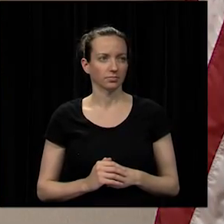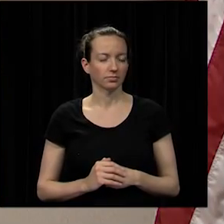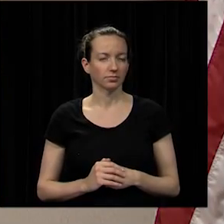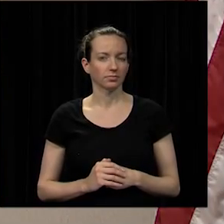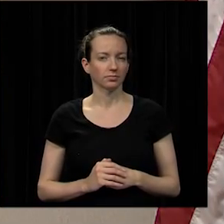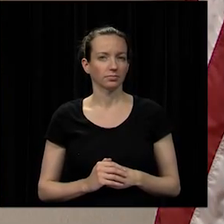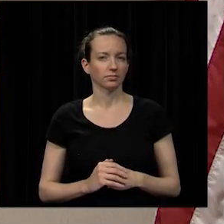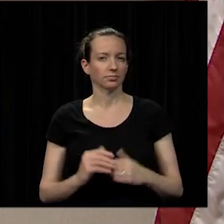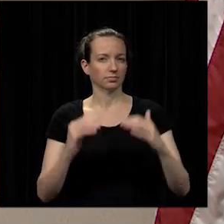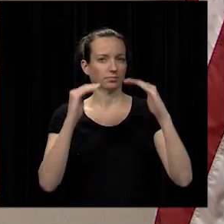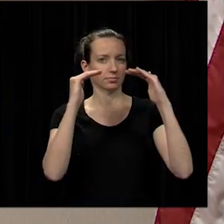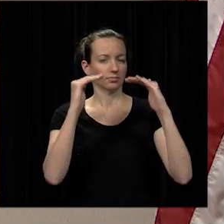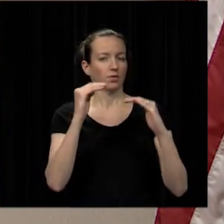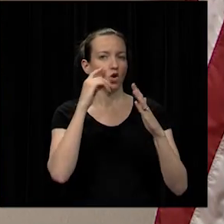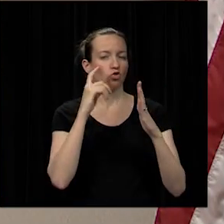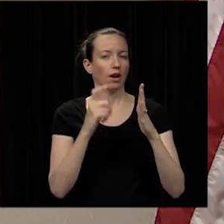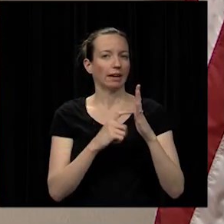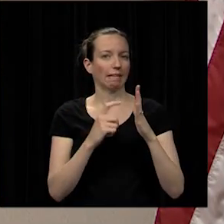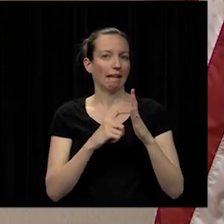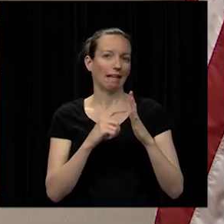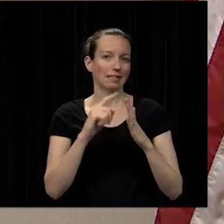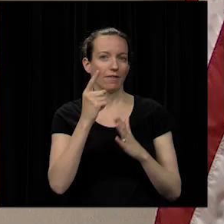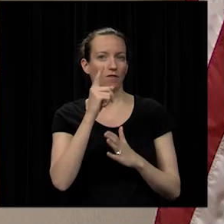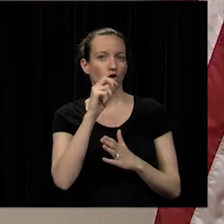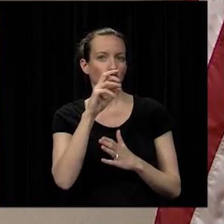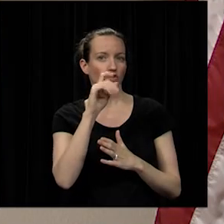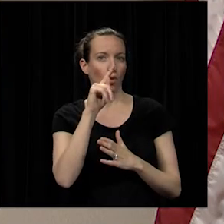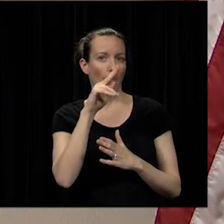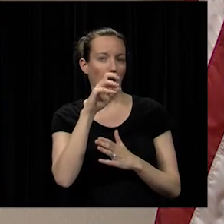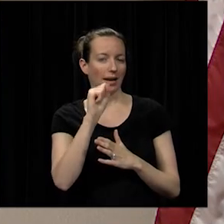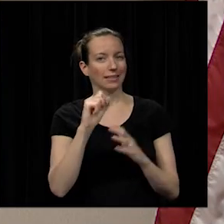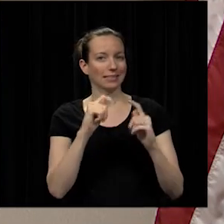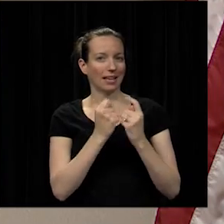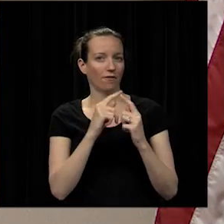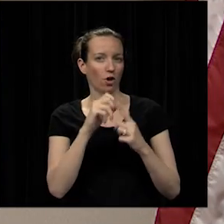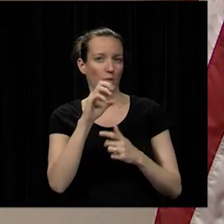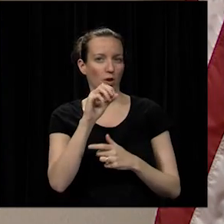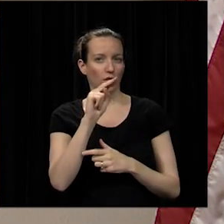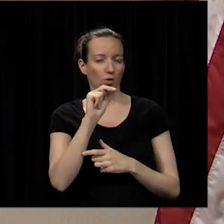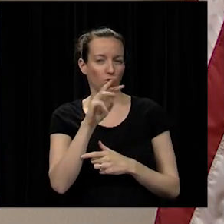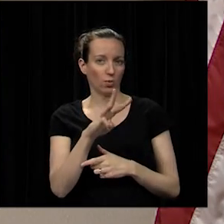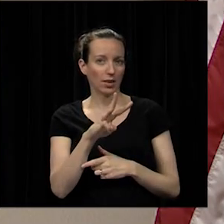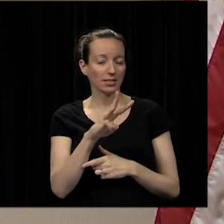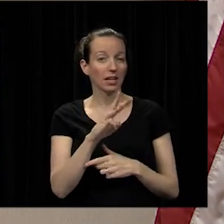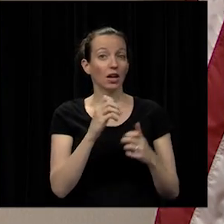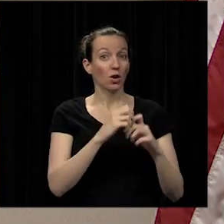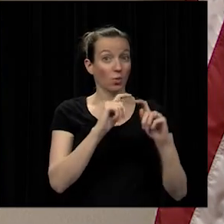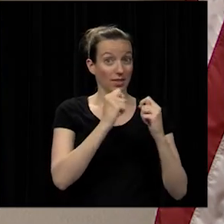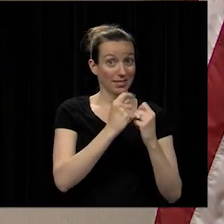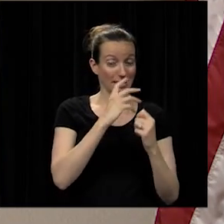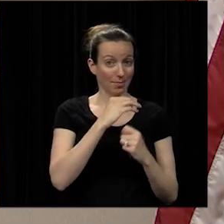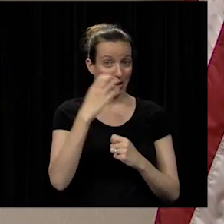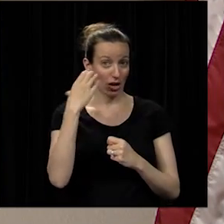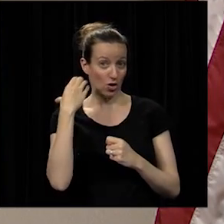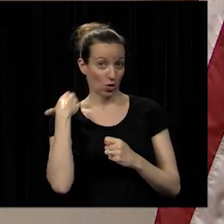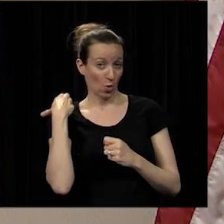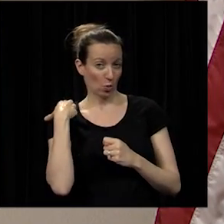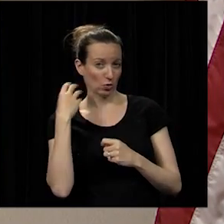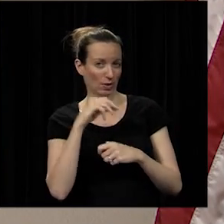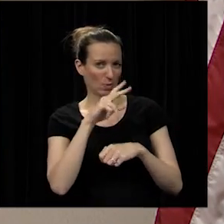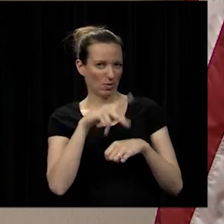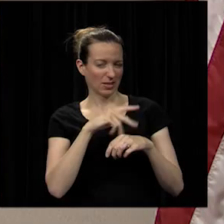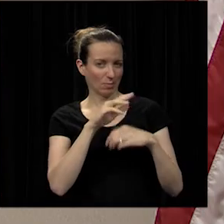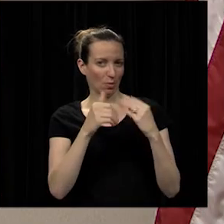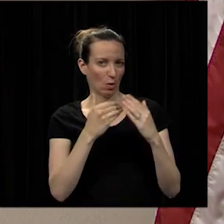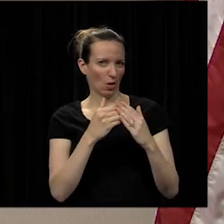Next, we'd like to recognize the FIRST Robotics team from Olathe North West, with the team along with Coach Darren Wooster and Principal Gwen Pass, please come